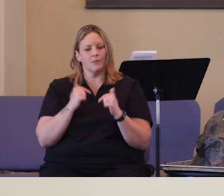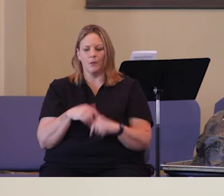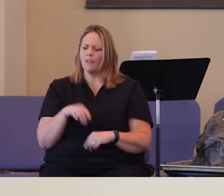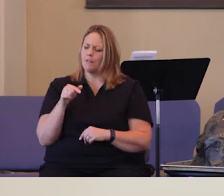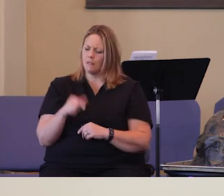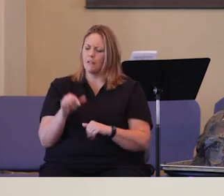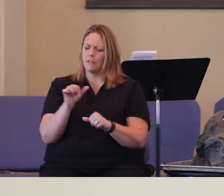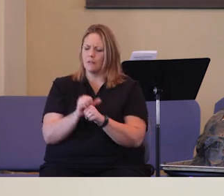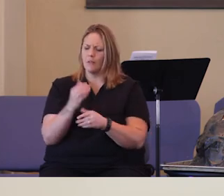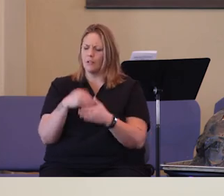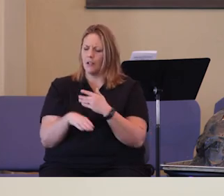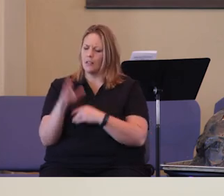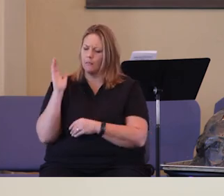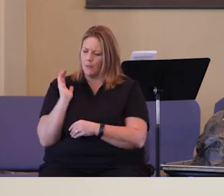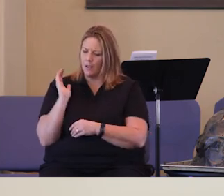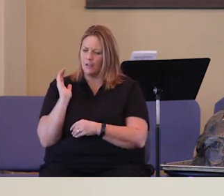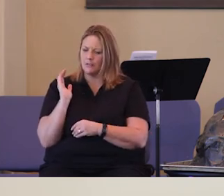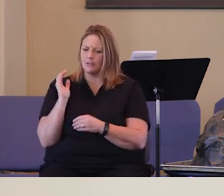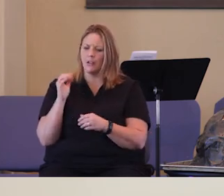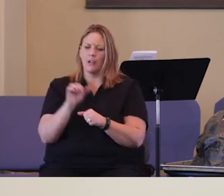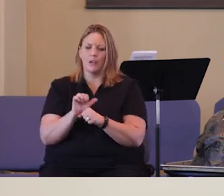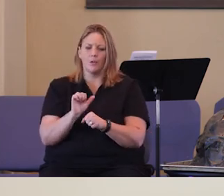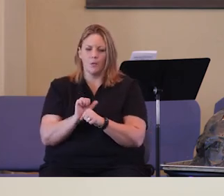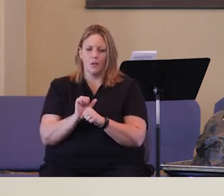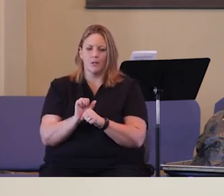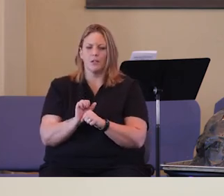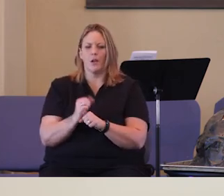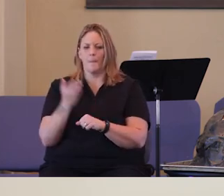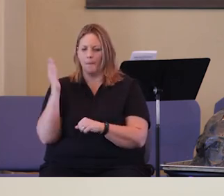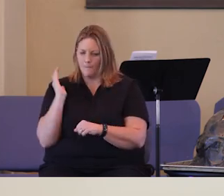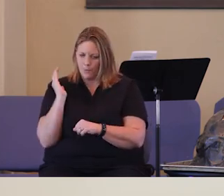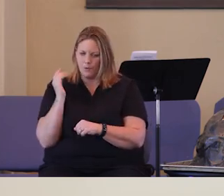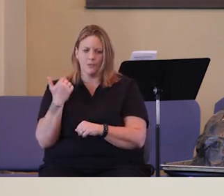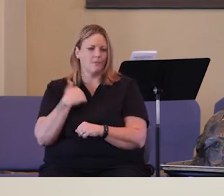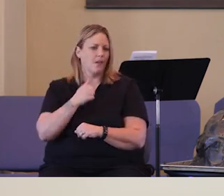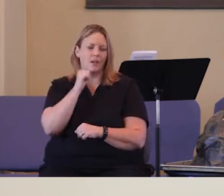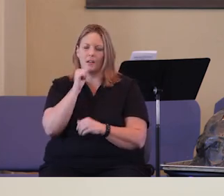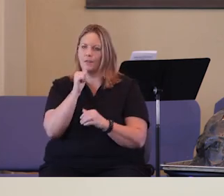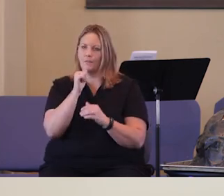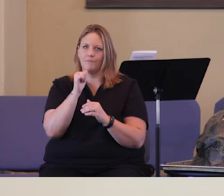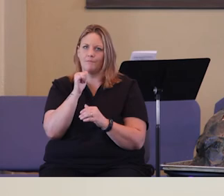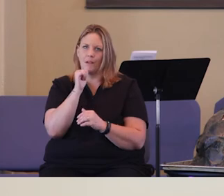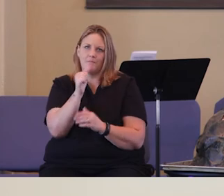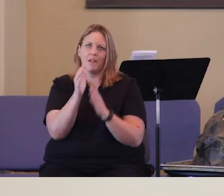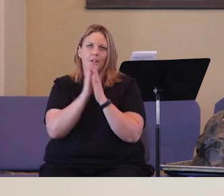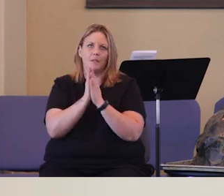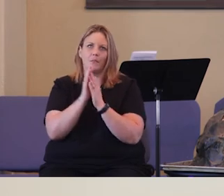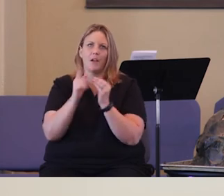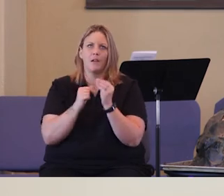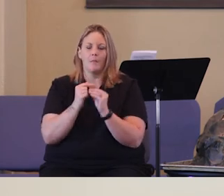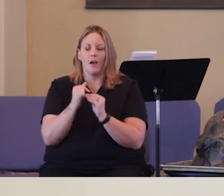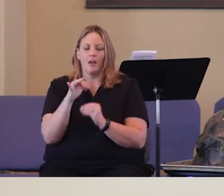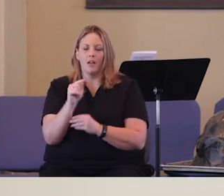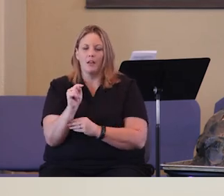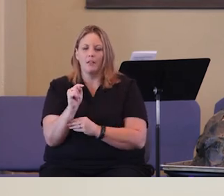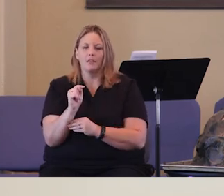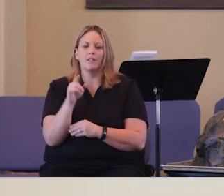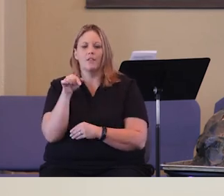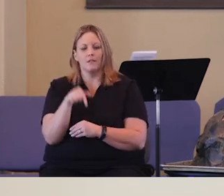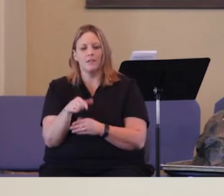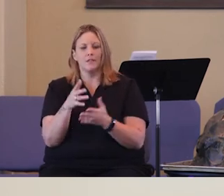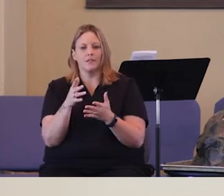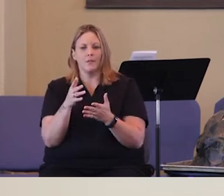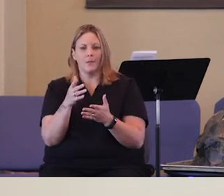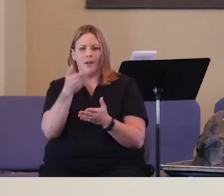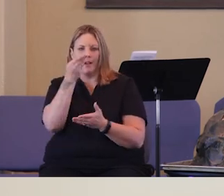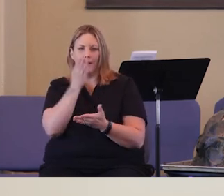this worked in the past, this worked back then, so I'm just going to, I'm not even going to pray about it, I'm just going to, this is what God wants me to do this